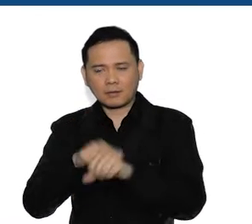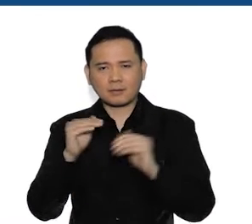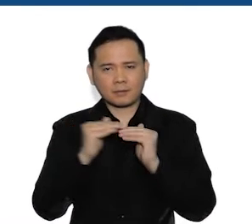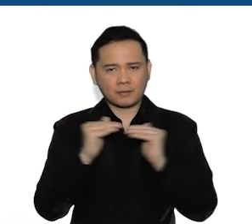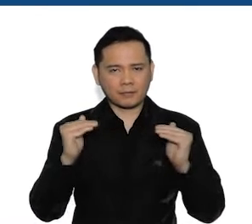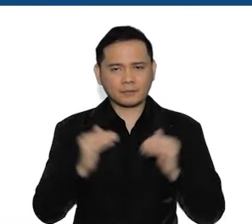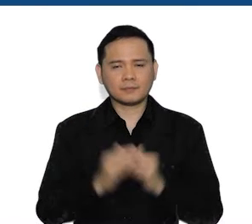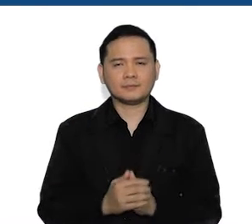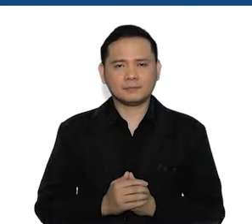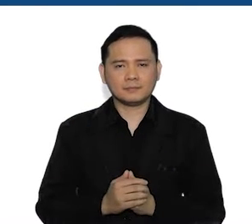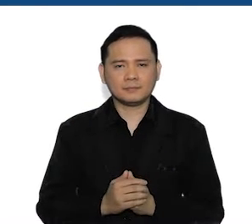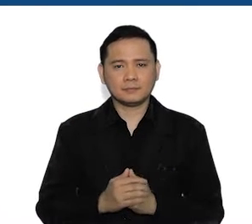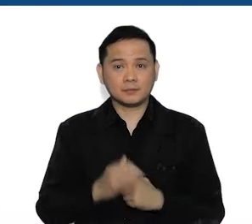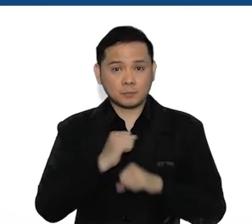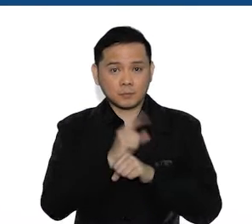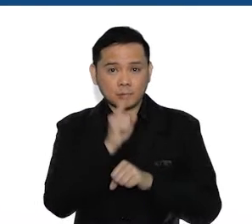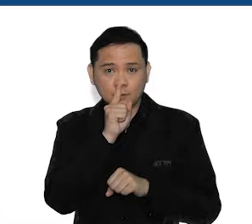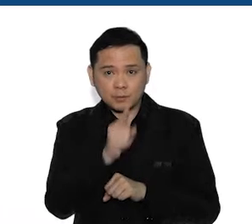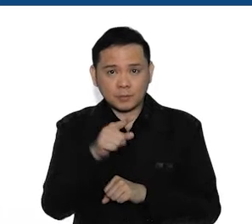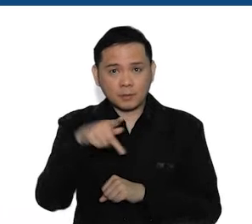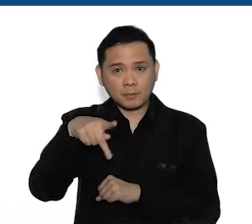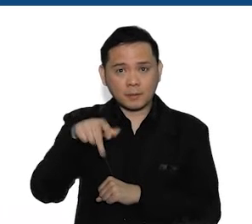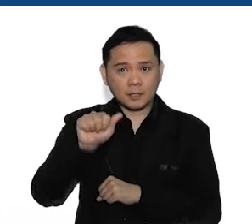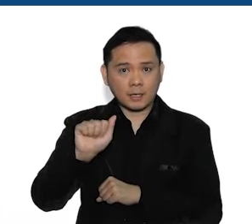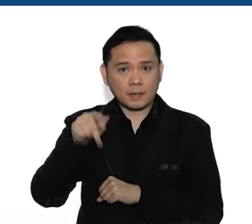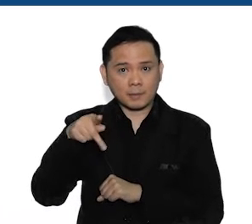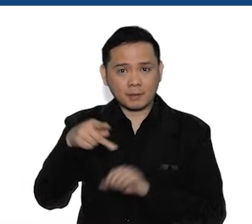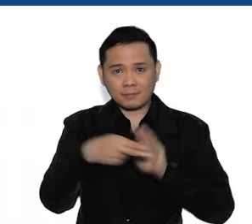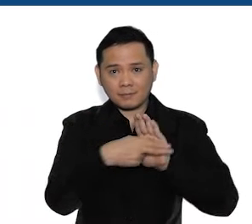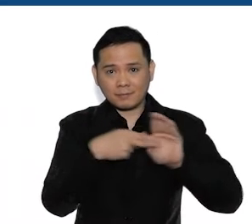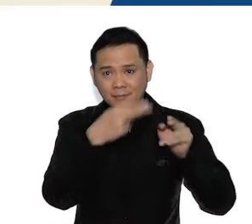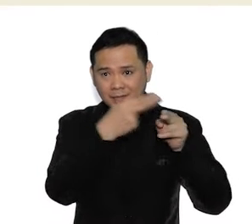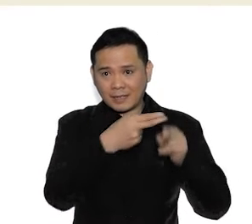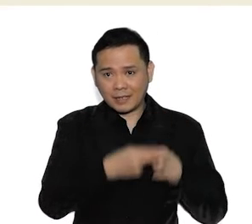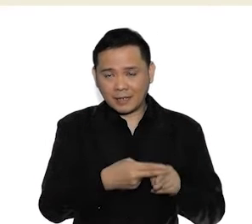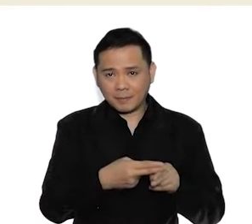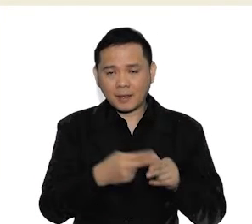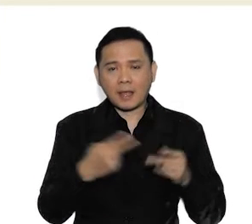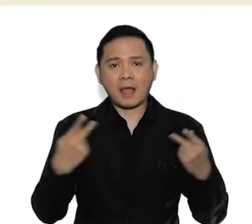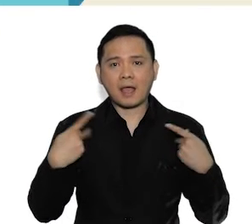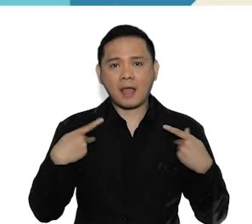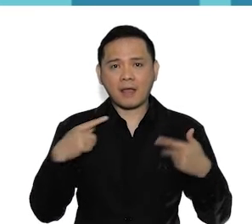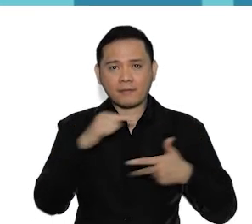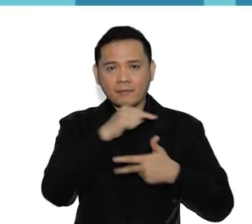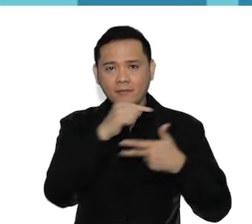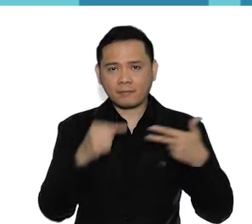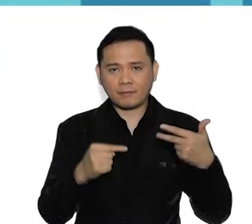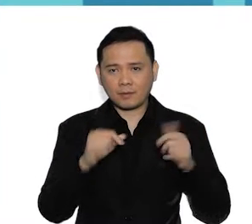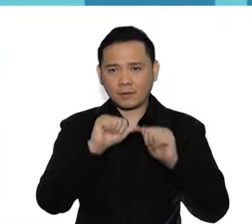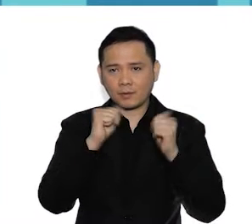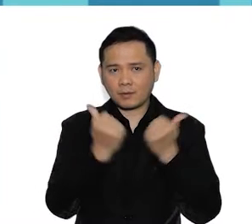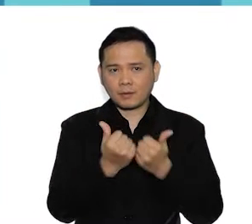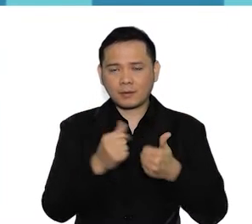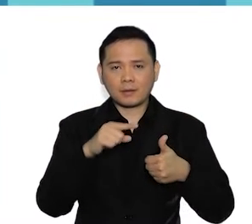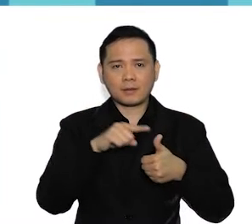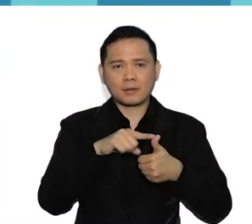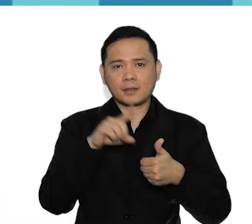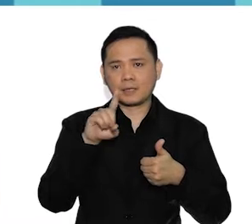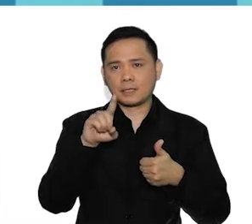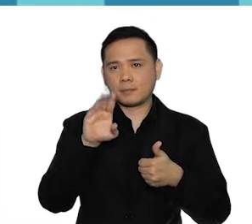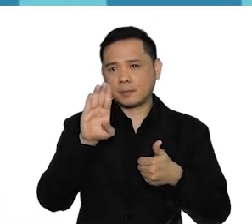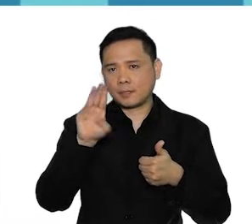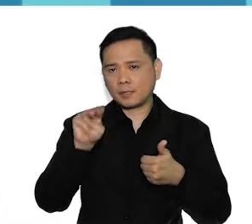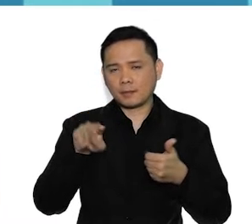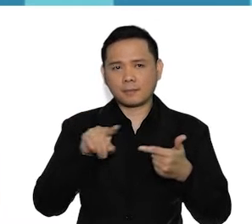and local levels, to ensure that all climate-related PAPs are tagged. The Department of Budget